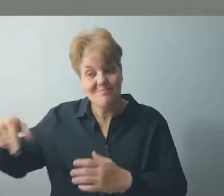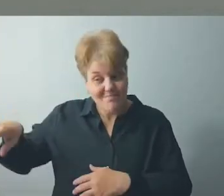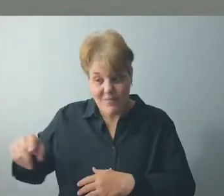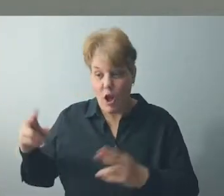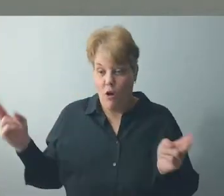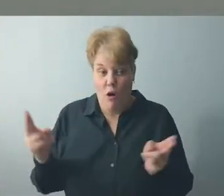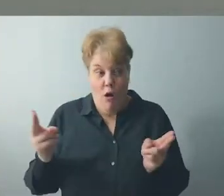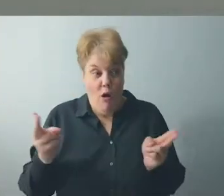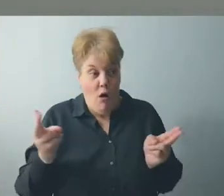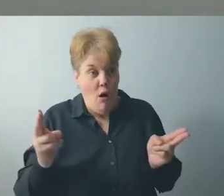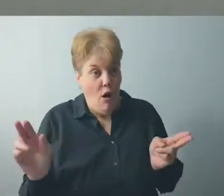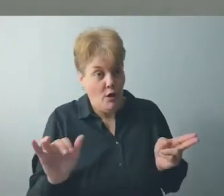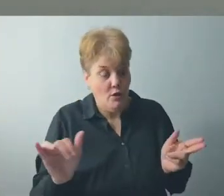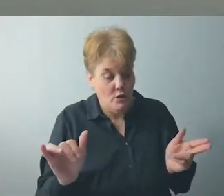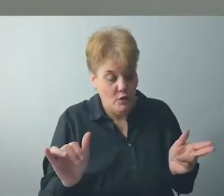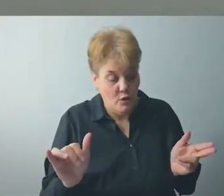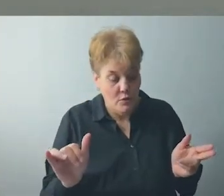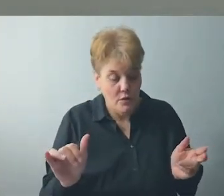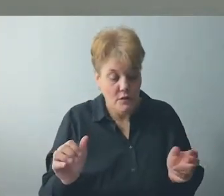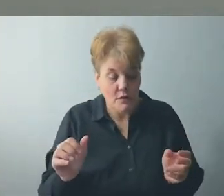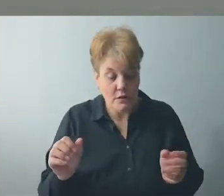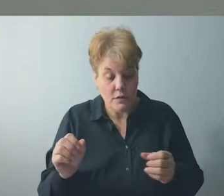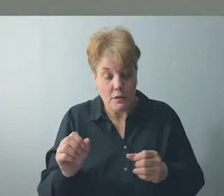and might be less safe than other drivers